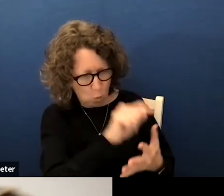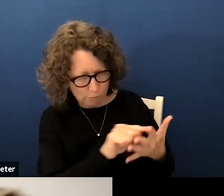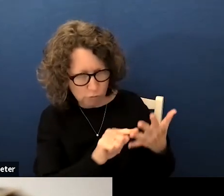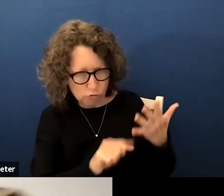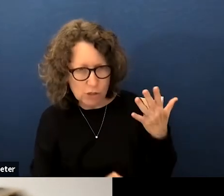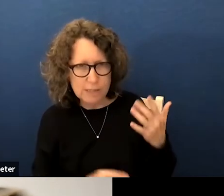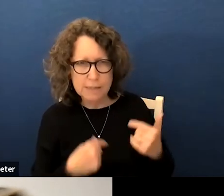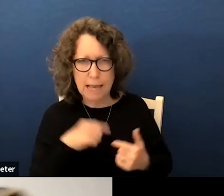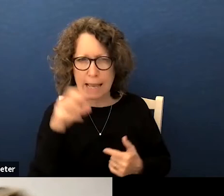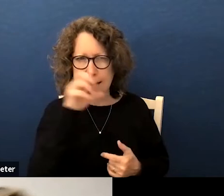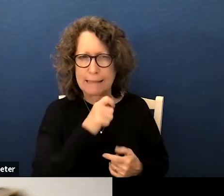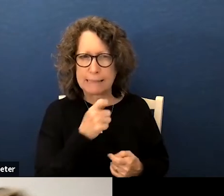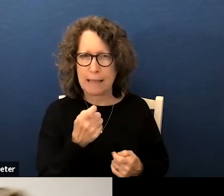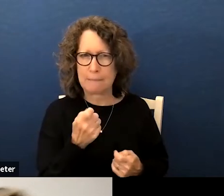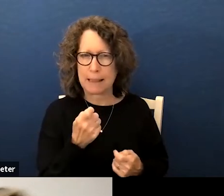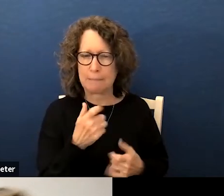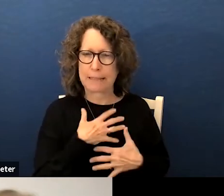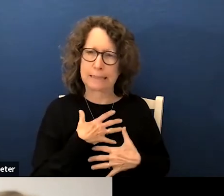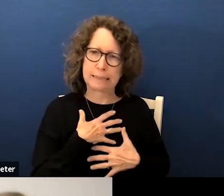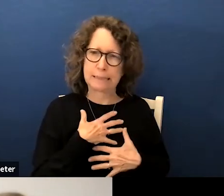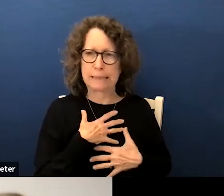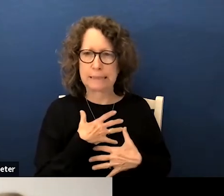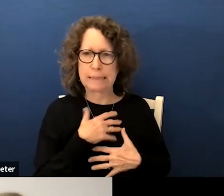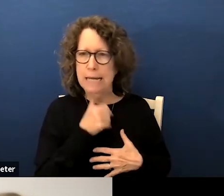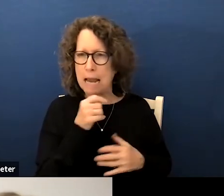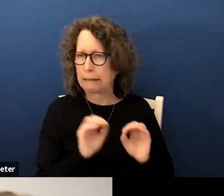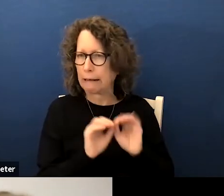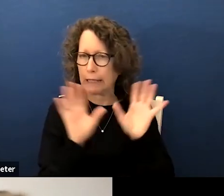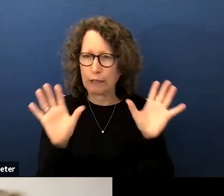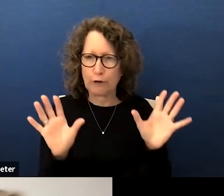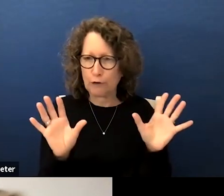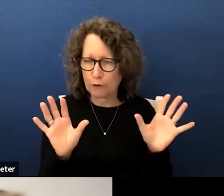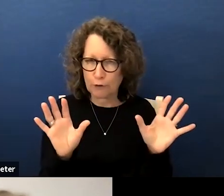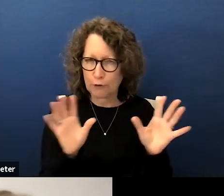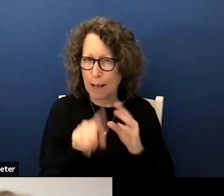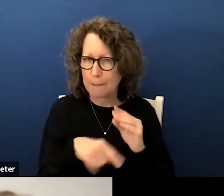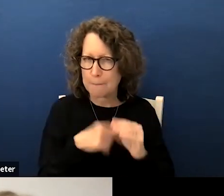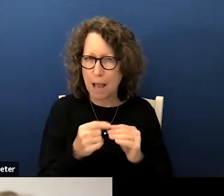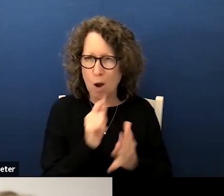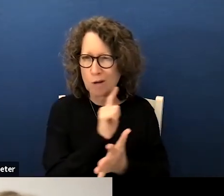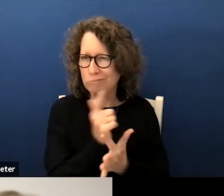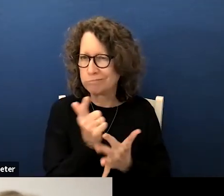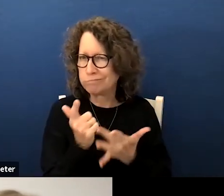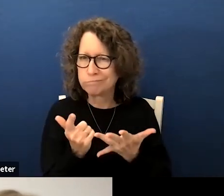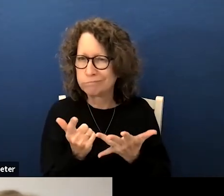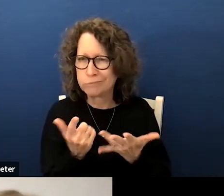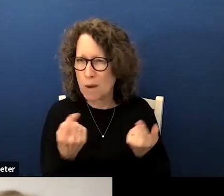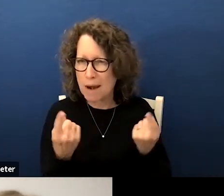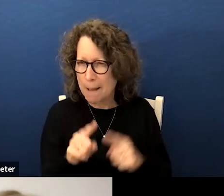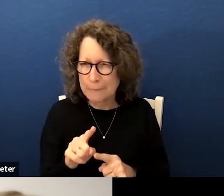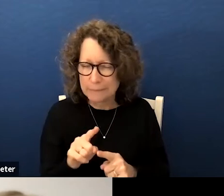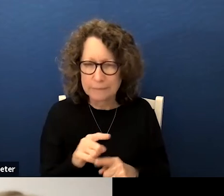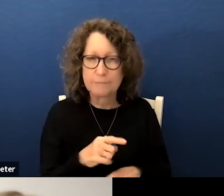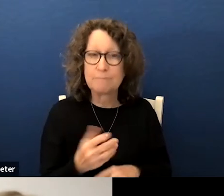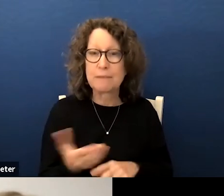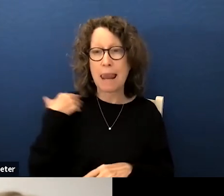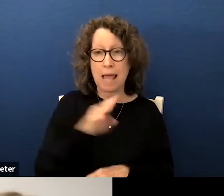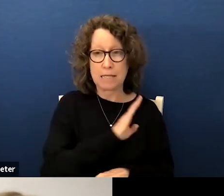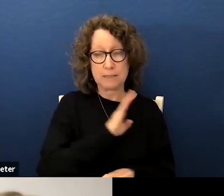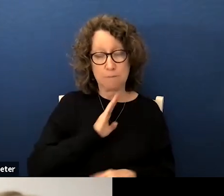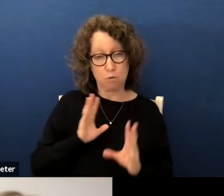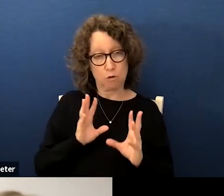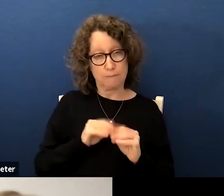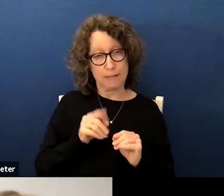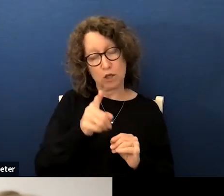guess i'm a little bit unclear about the order of operation at the last board meeting